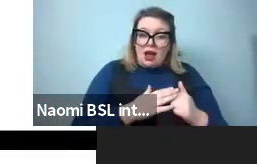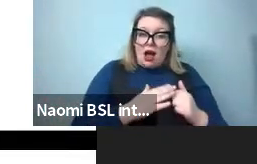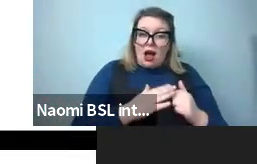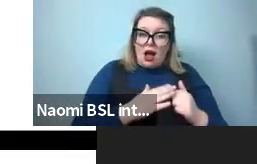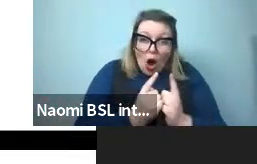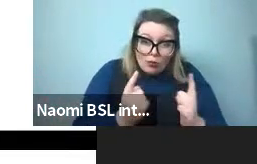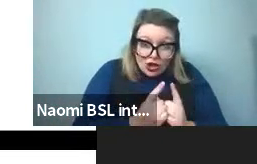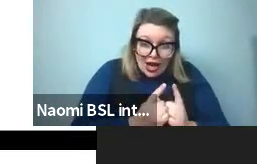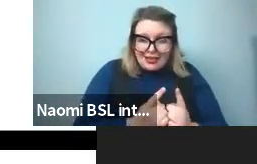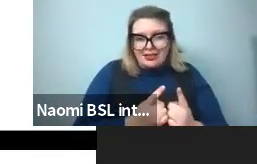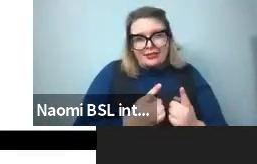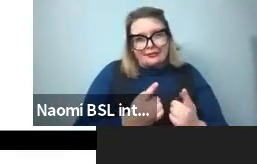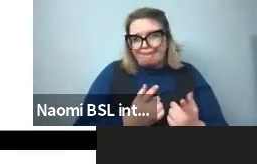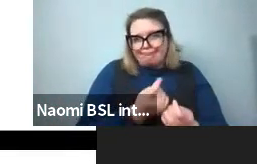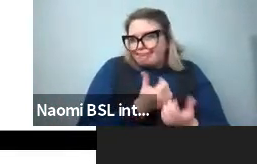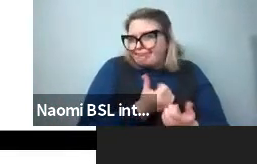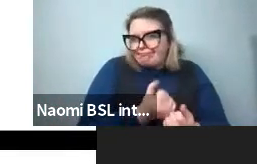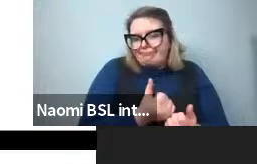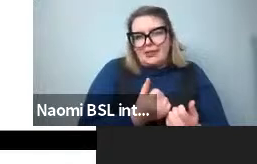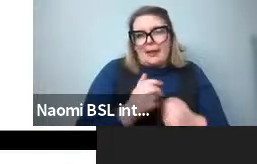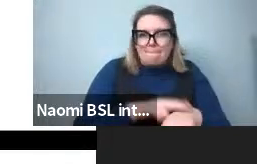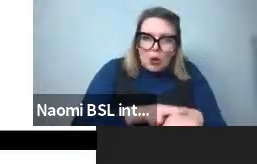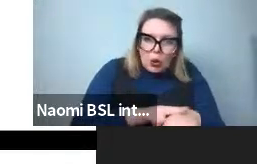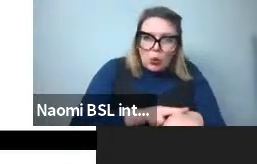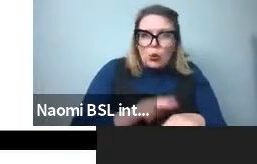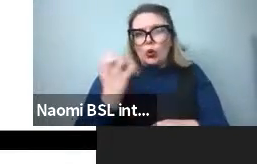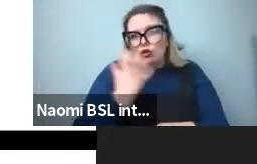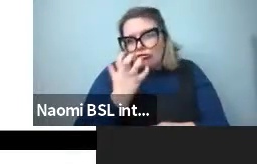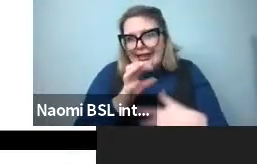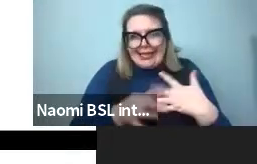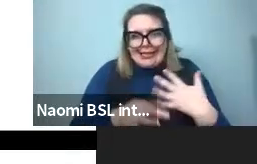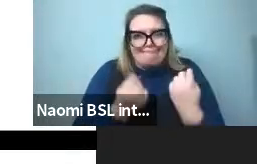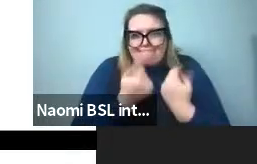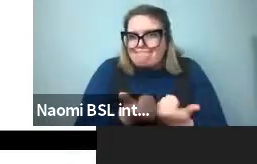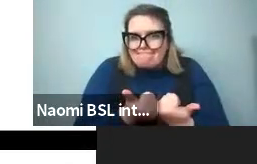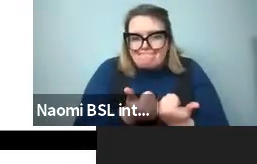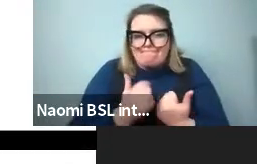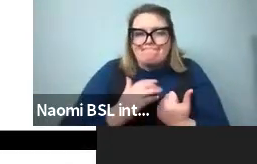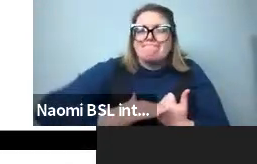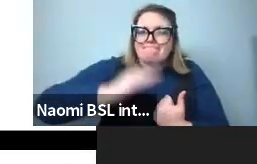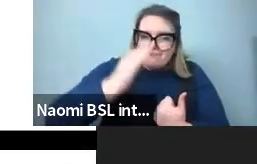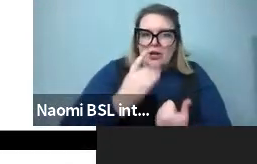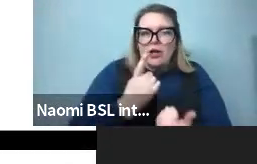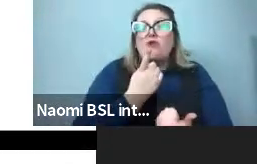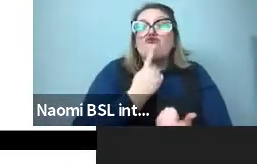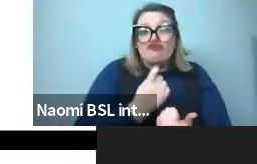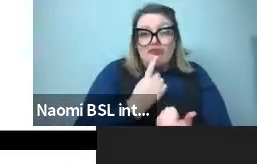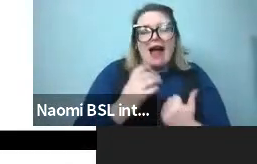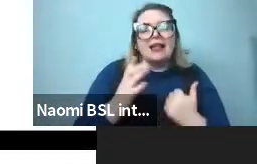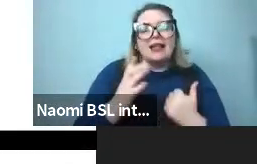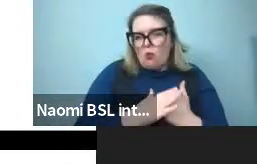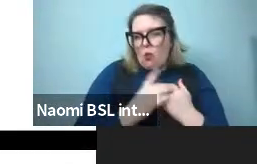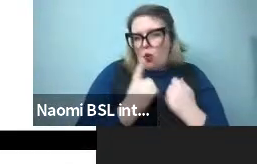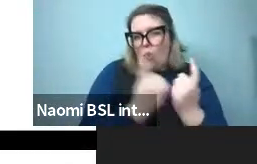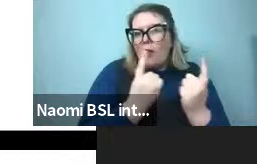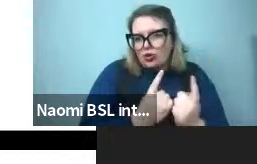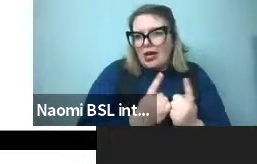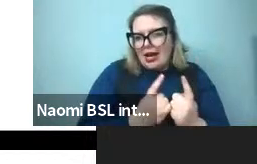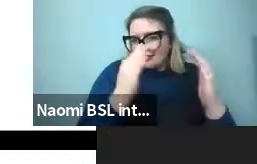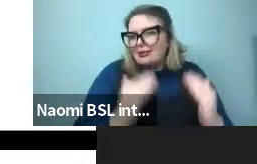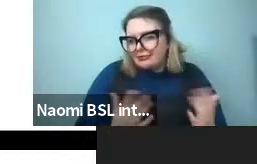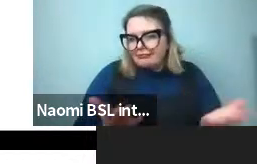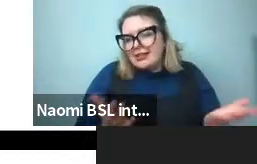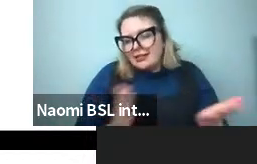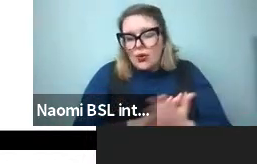very low. It's like 0.1. These are low surprisal colors here, and they are much more highly, much more likely to be in objects.